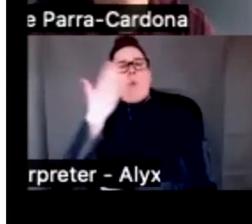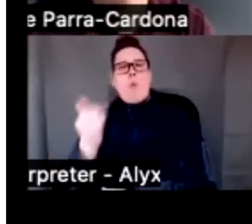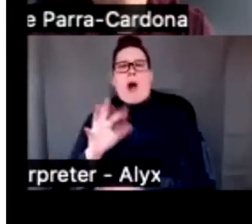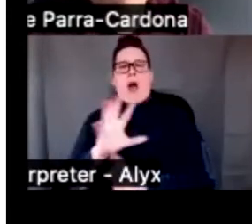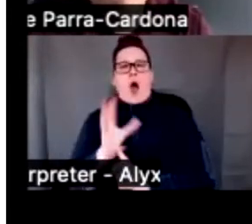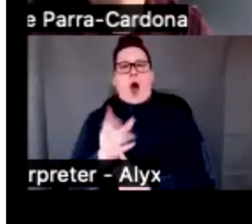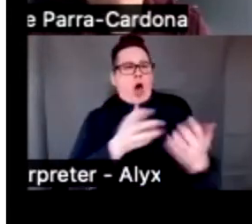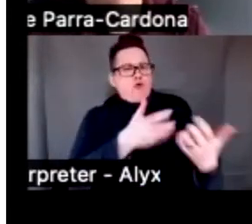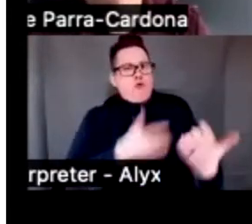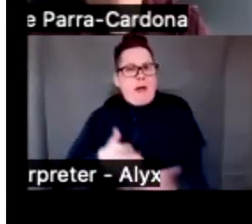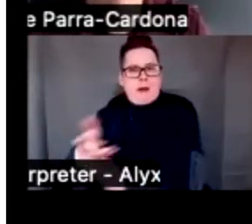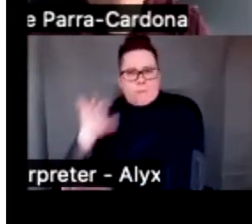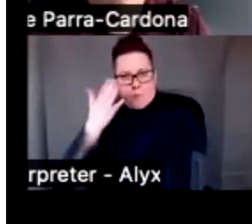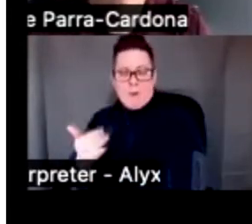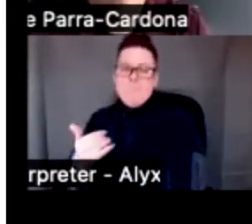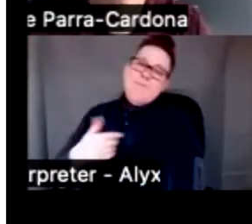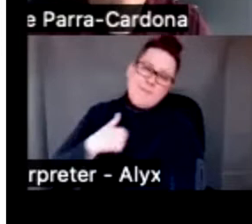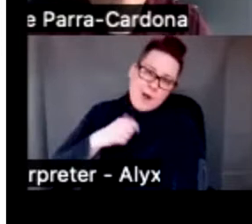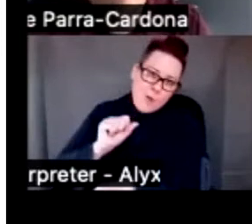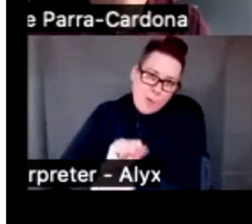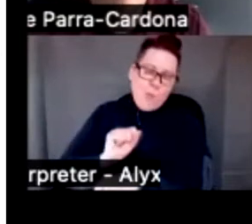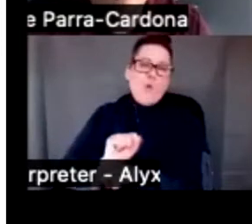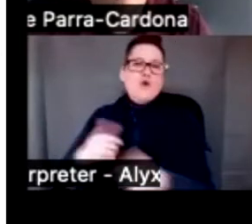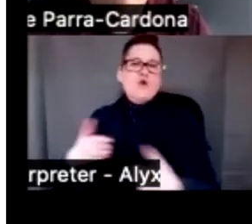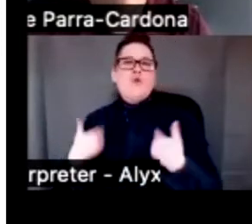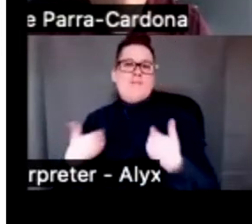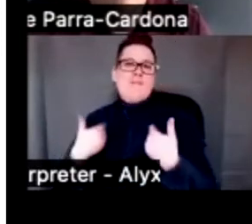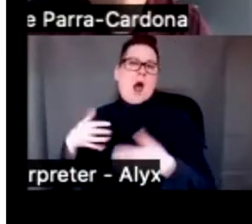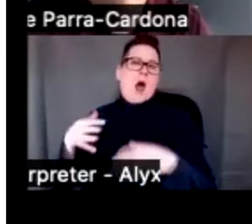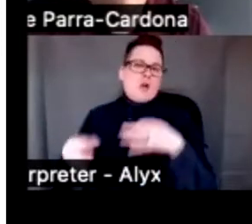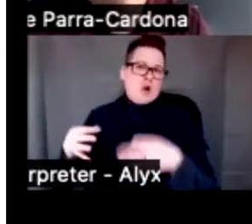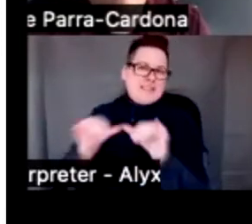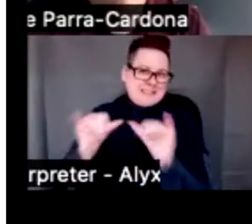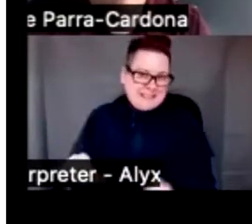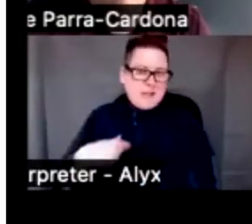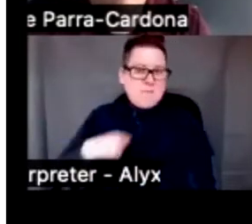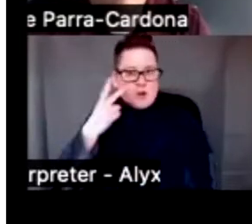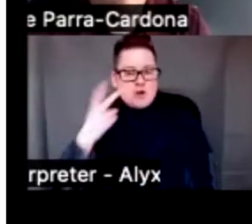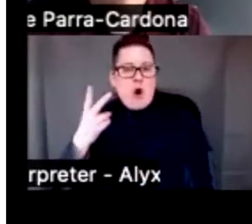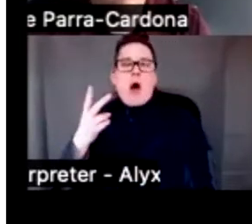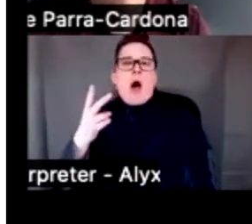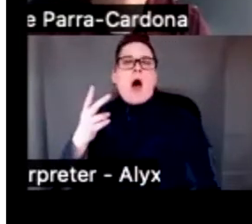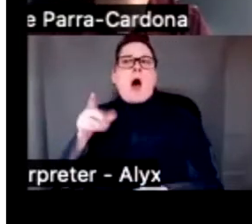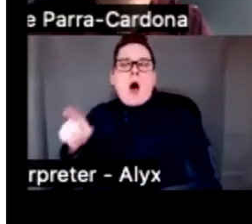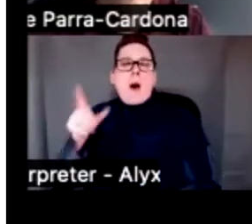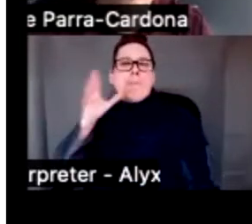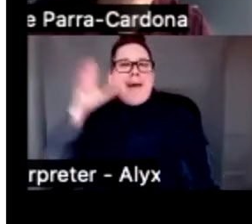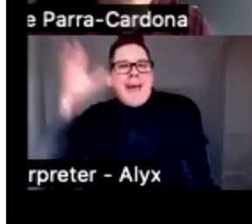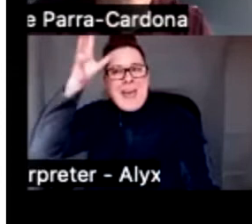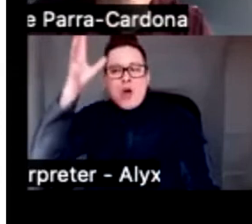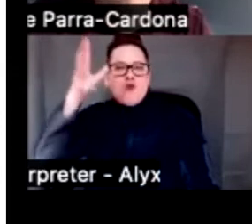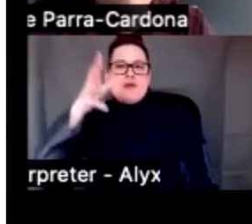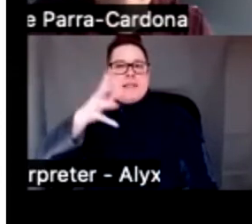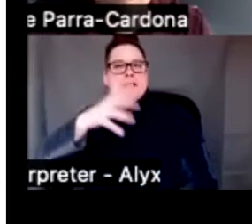I mentioned to you, because I'm working in the juvenile justice system, I saw that parenting practices, deficient parenting practices were at the core